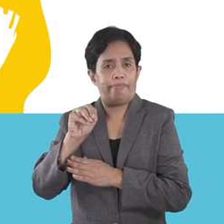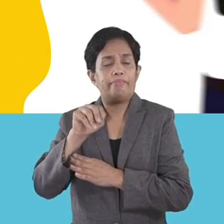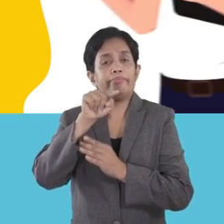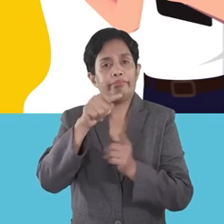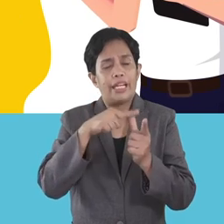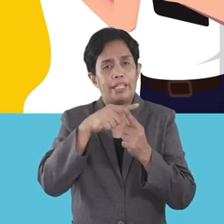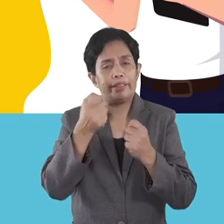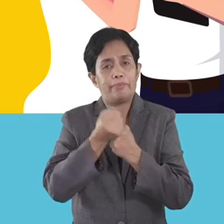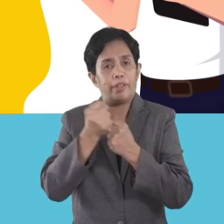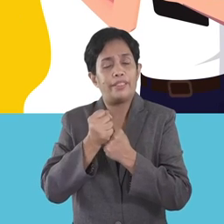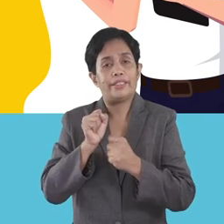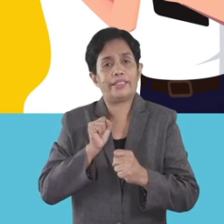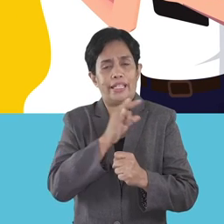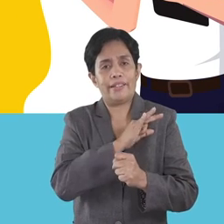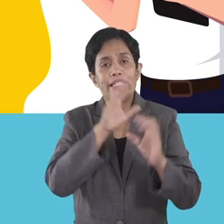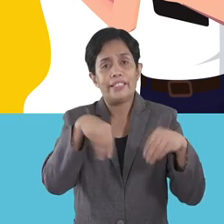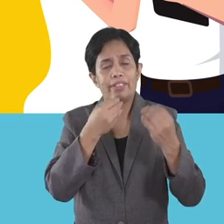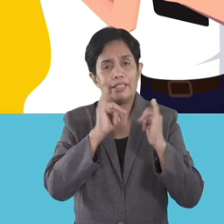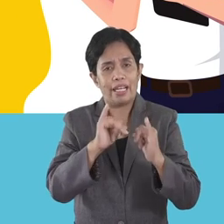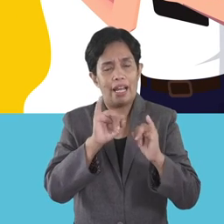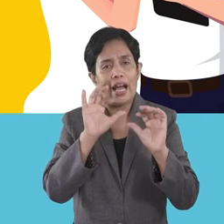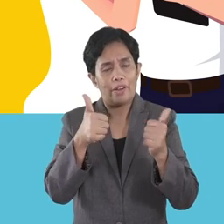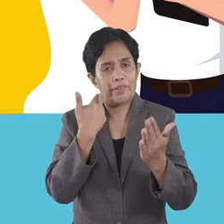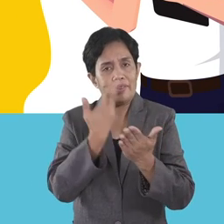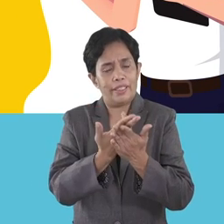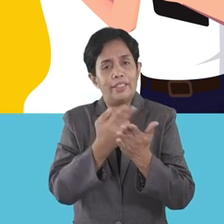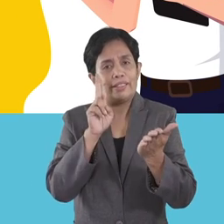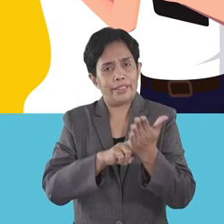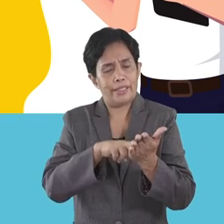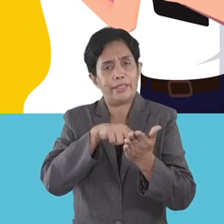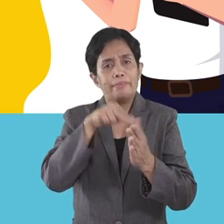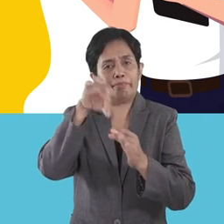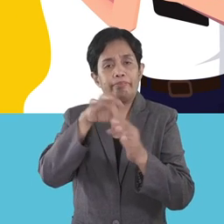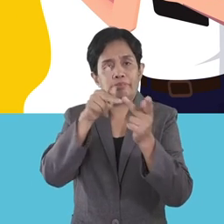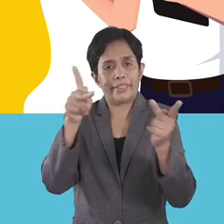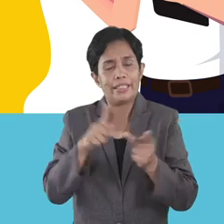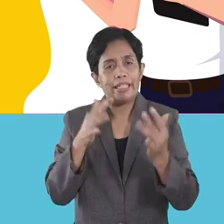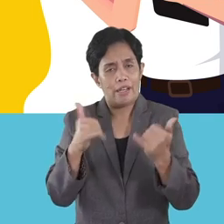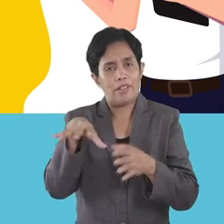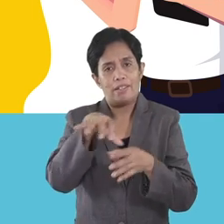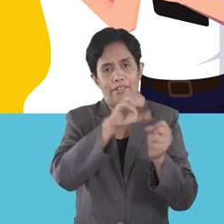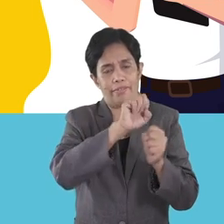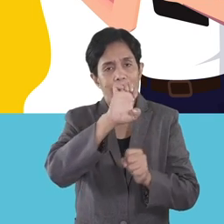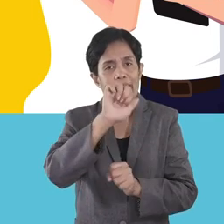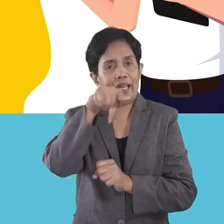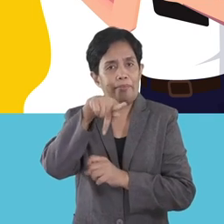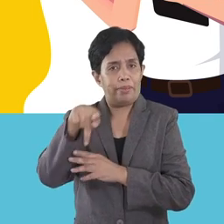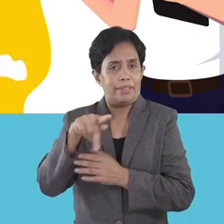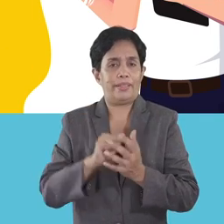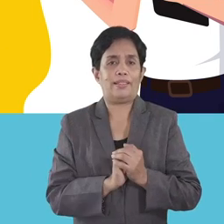the support staff will give you directions on how to reach your assigned polling place and you may now leave the EAPP.